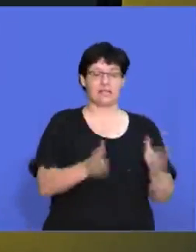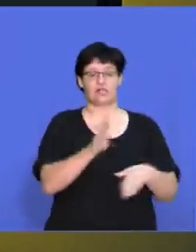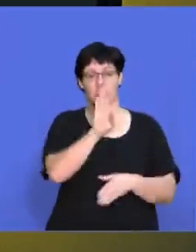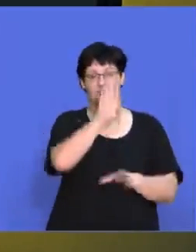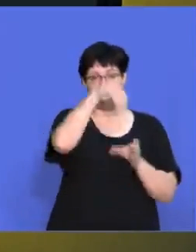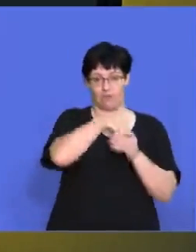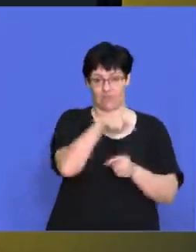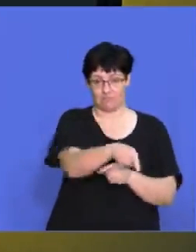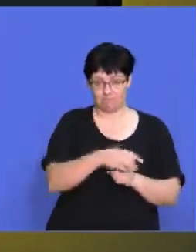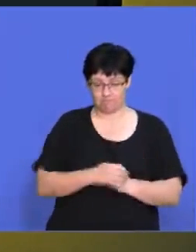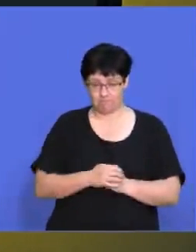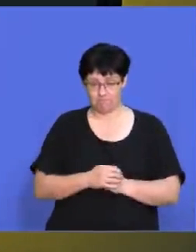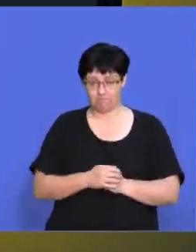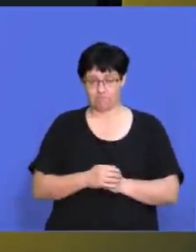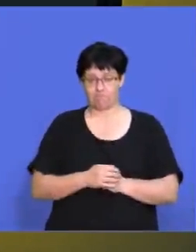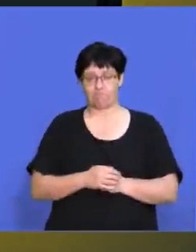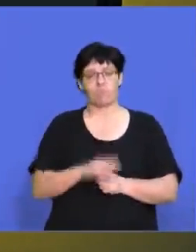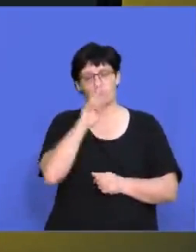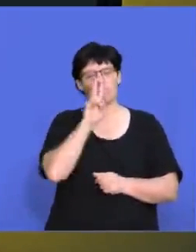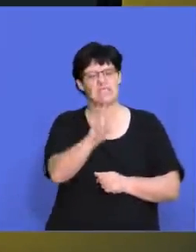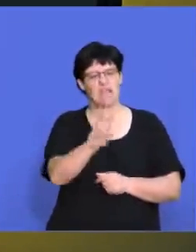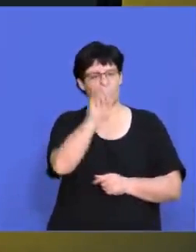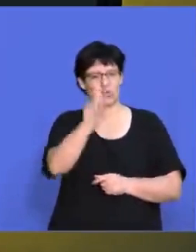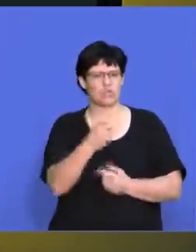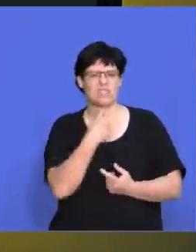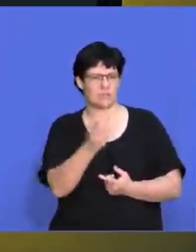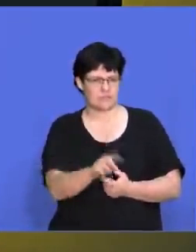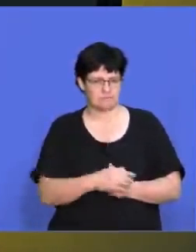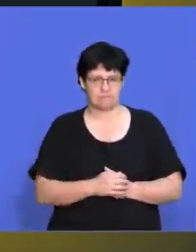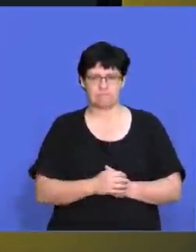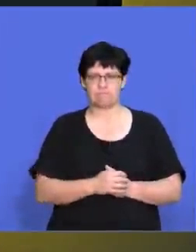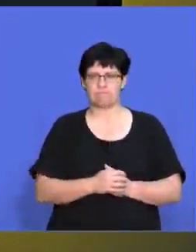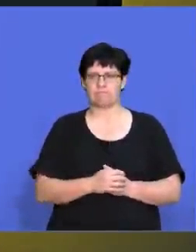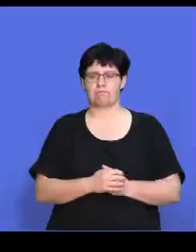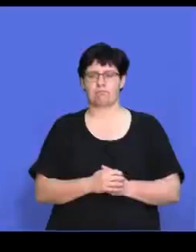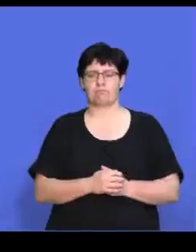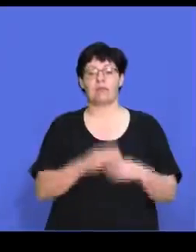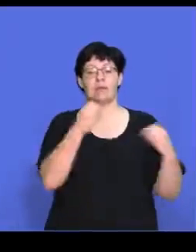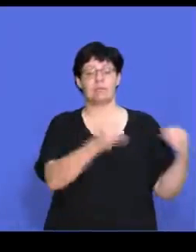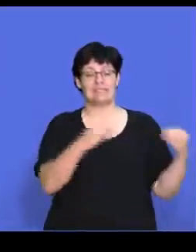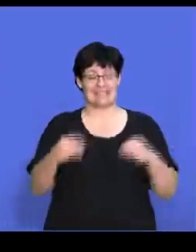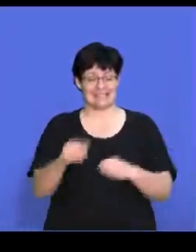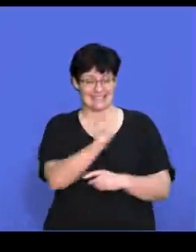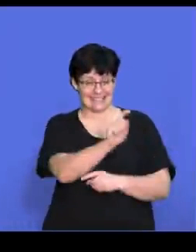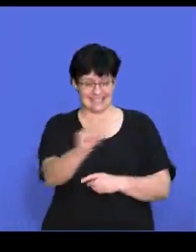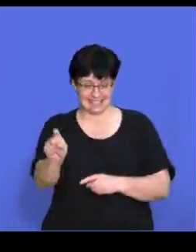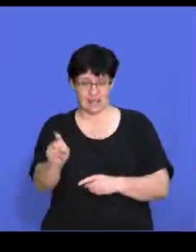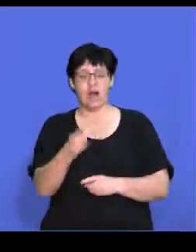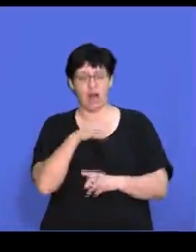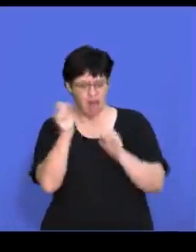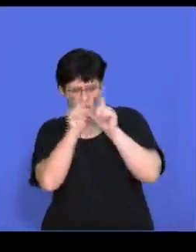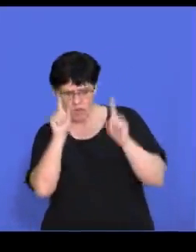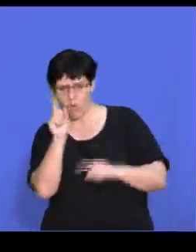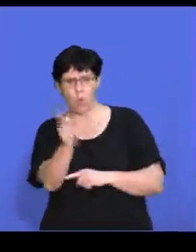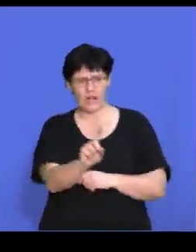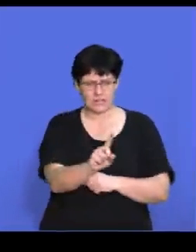potentially be a section B question. So let's see what the question has in store for us. So businesses realise